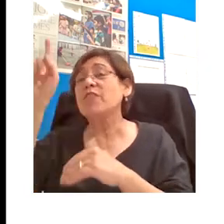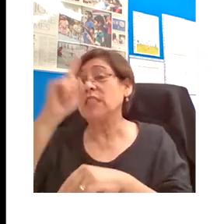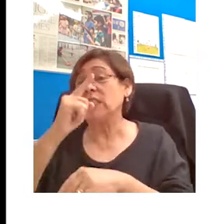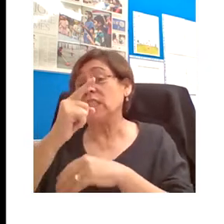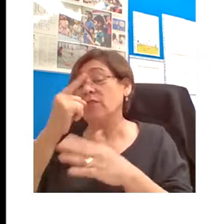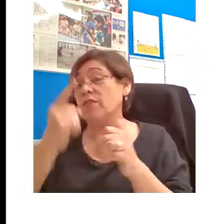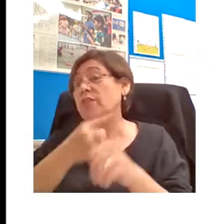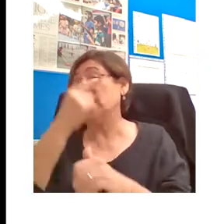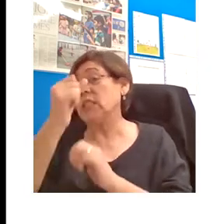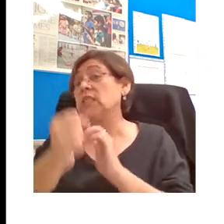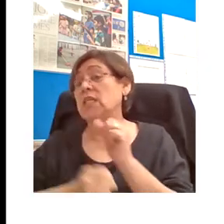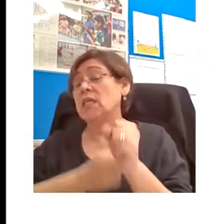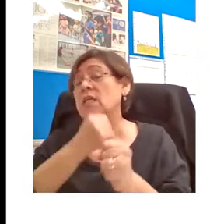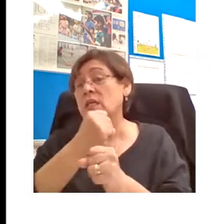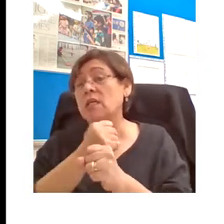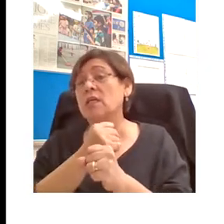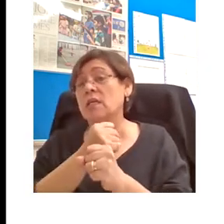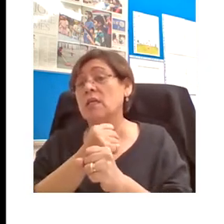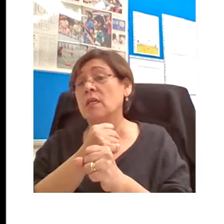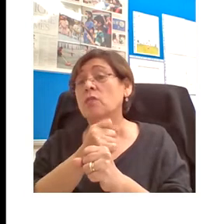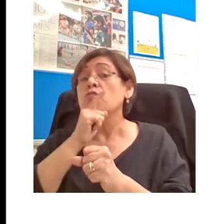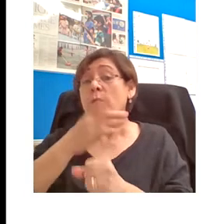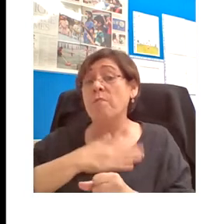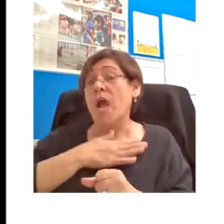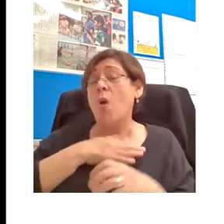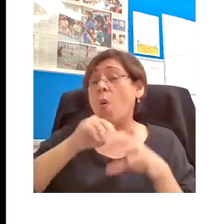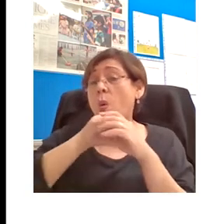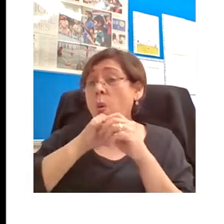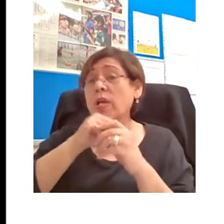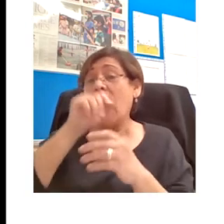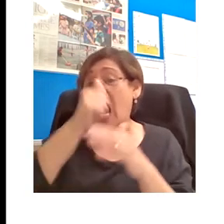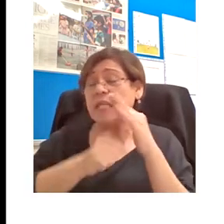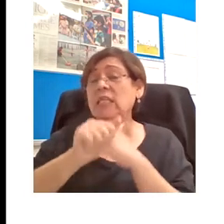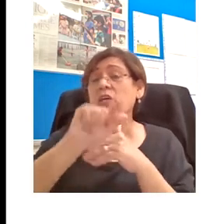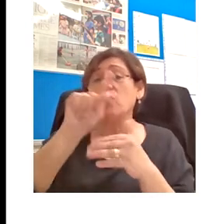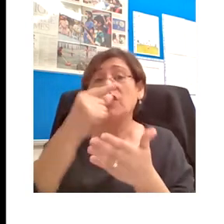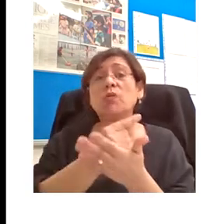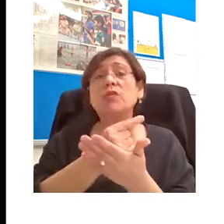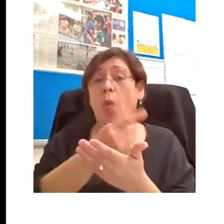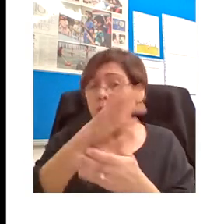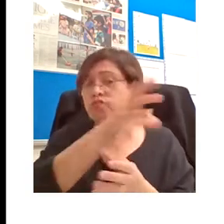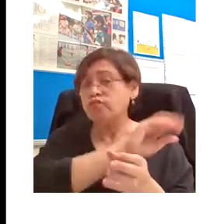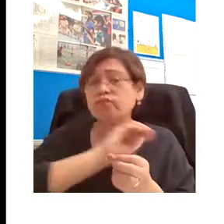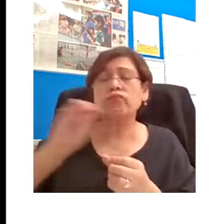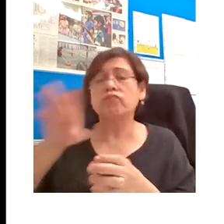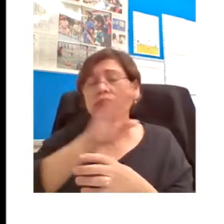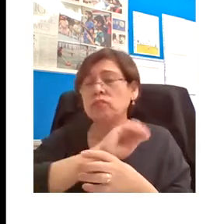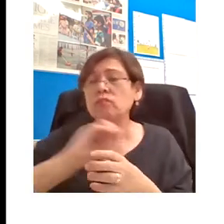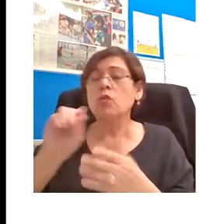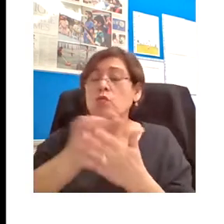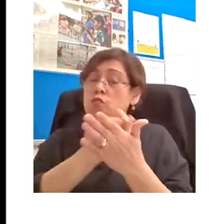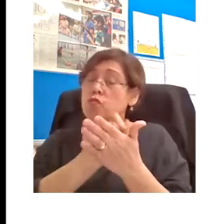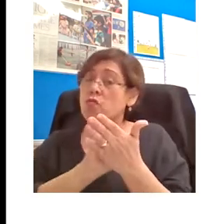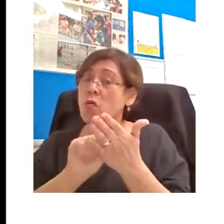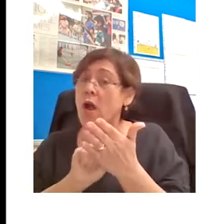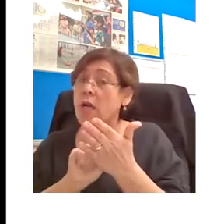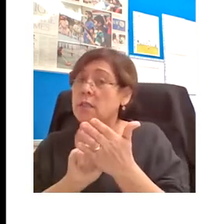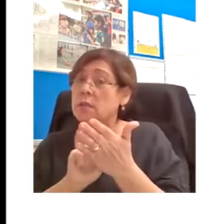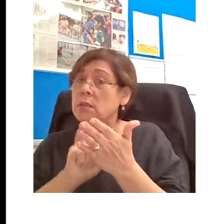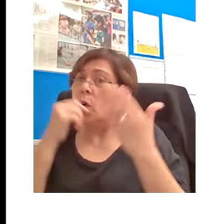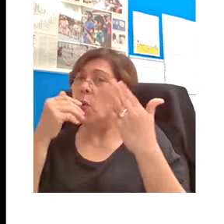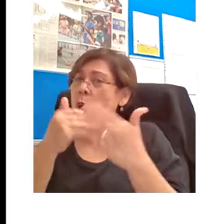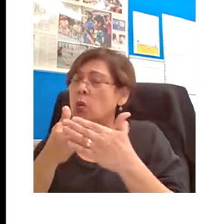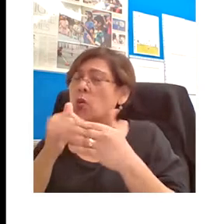my own undergraduates have been contributing material as well, which they write, some of them engaging closely with